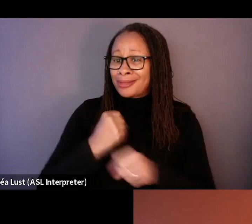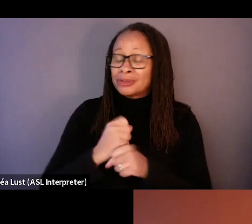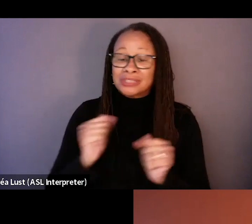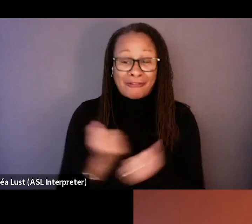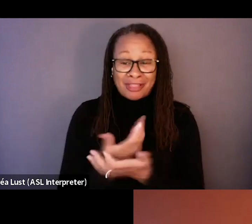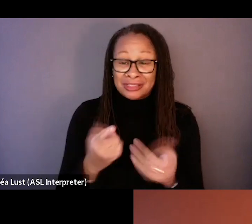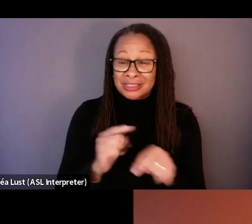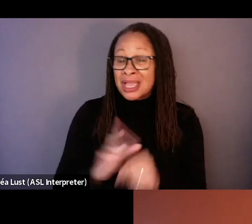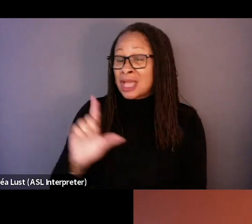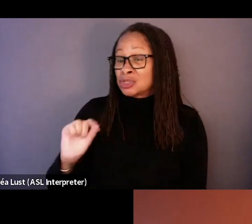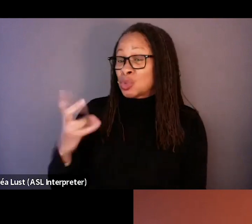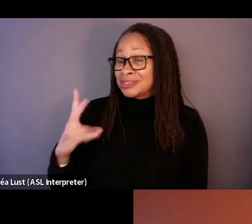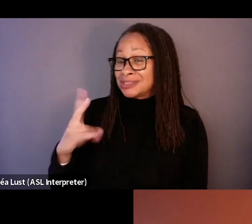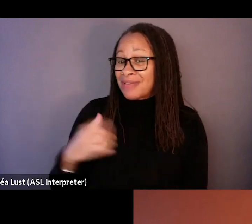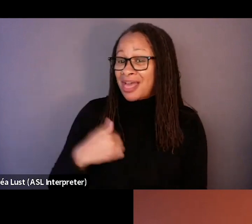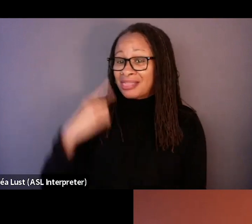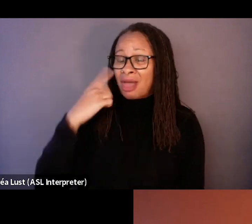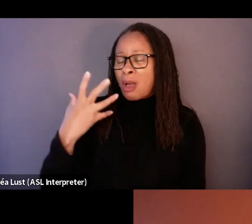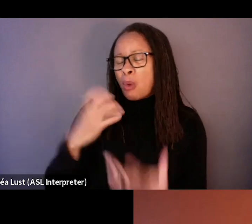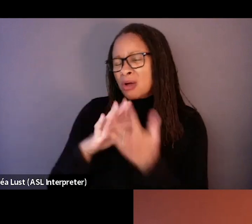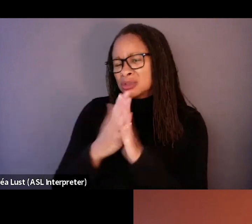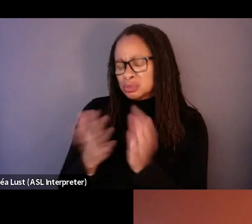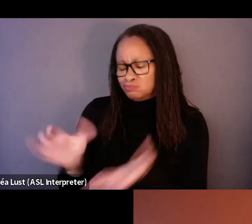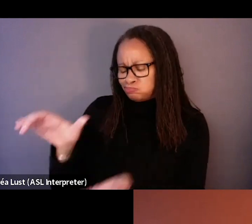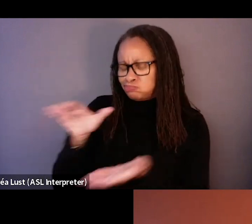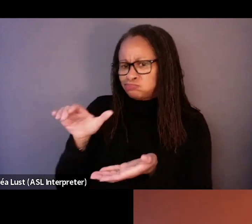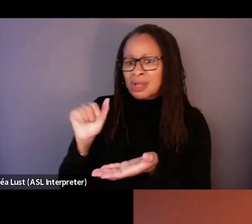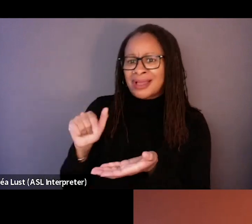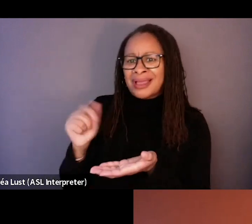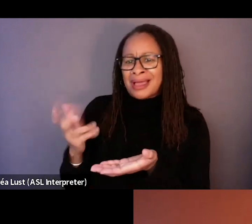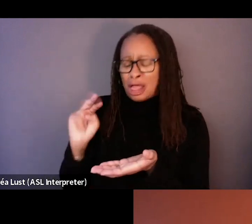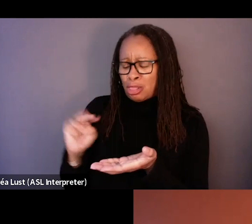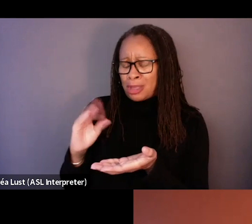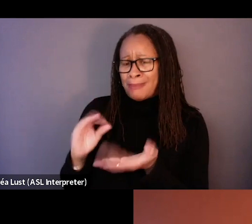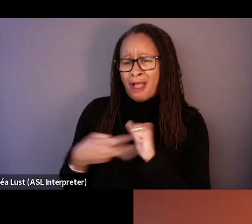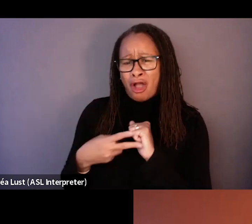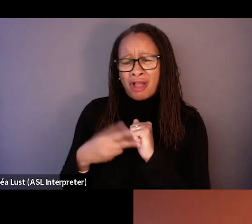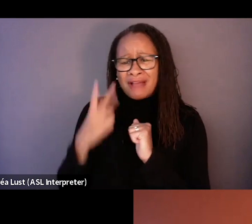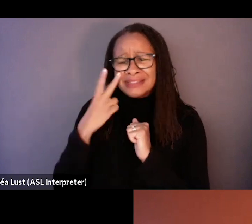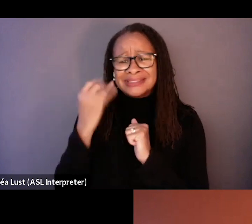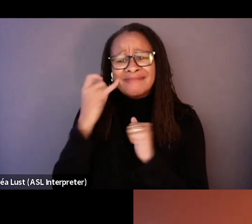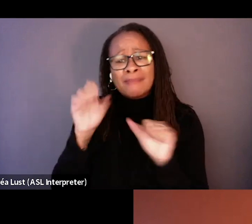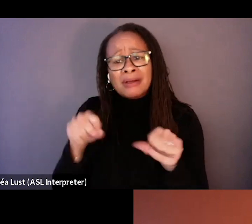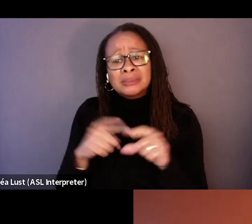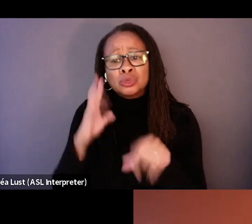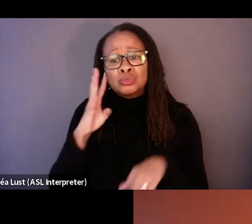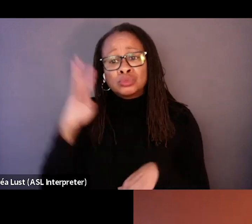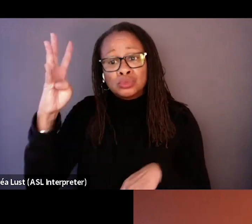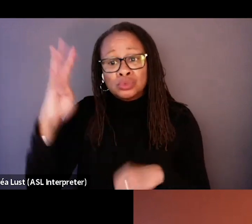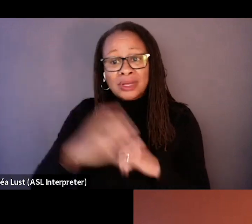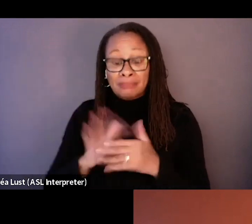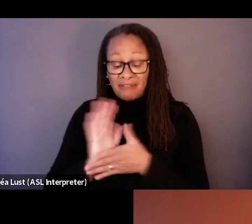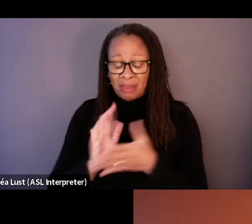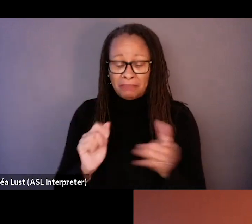In 2017, I thought I wanted to, to maybe look at my archives and see if there's a possibility to create a